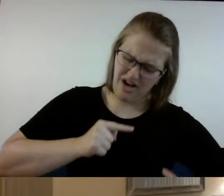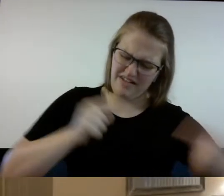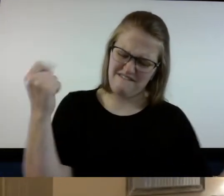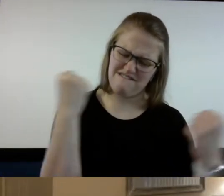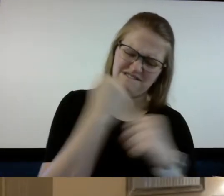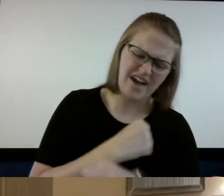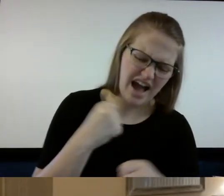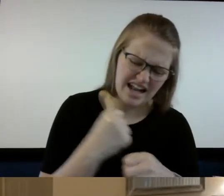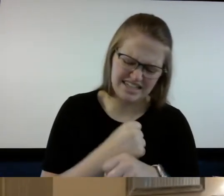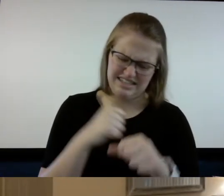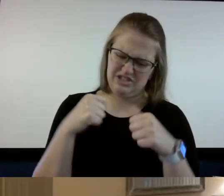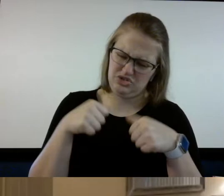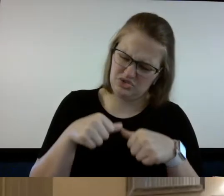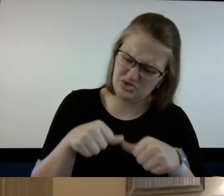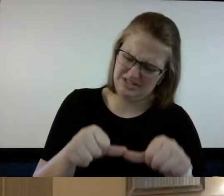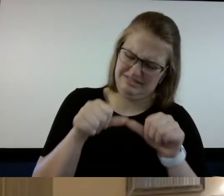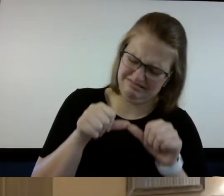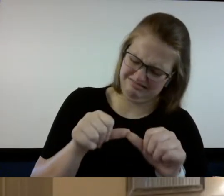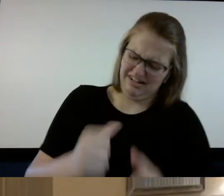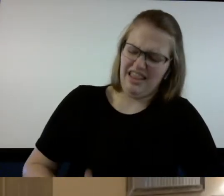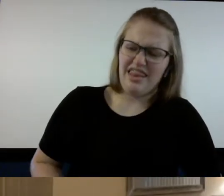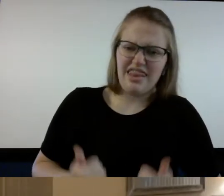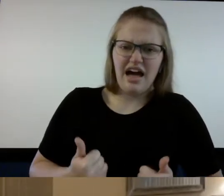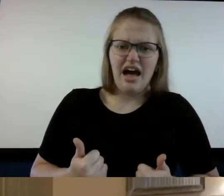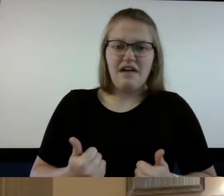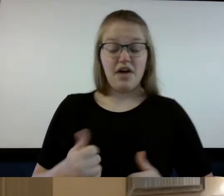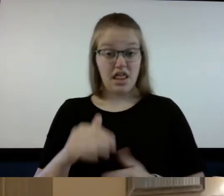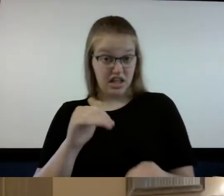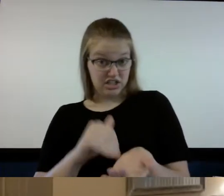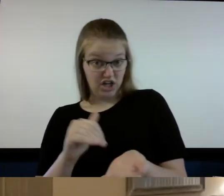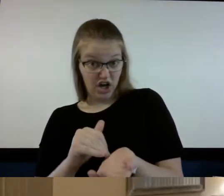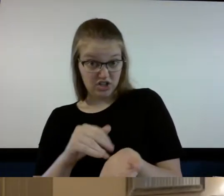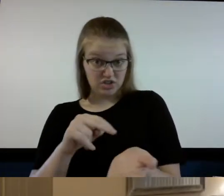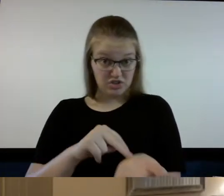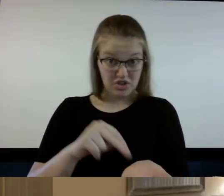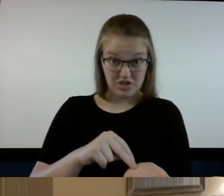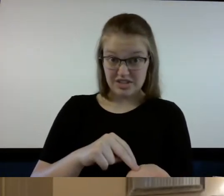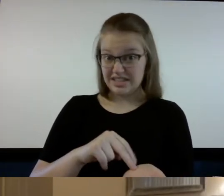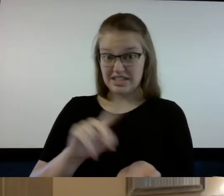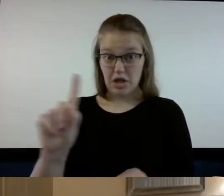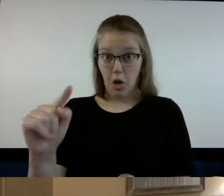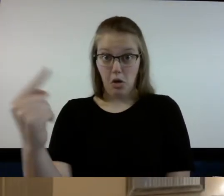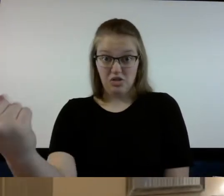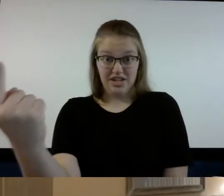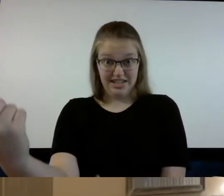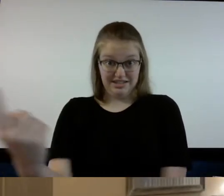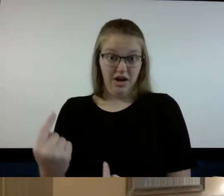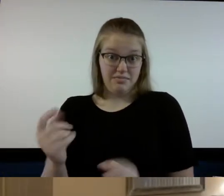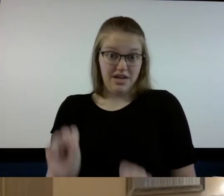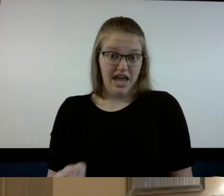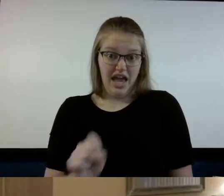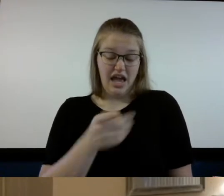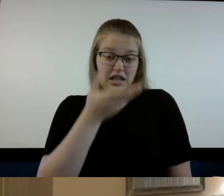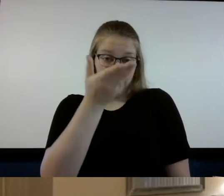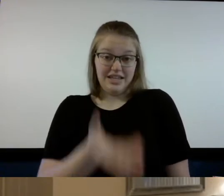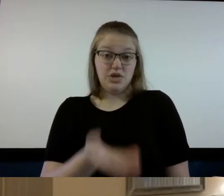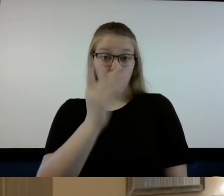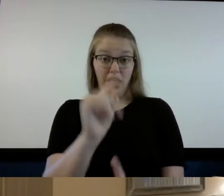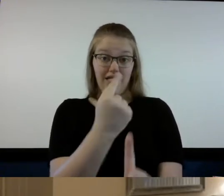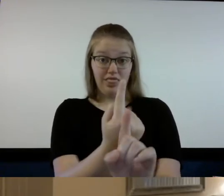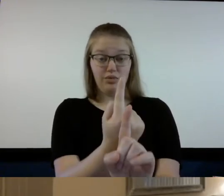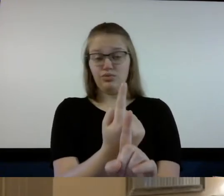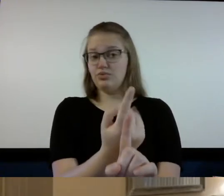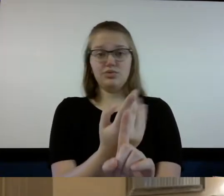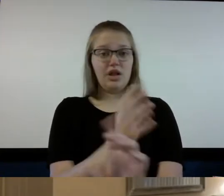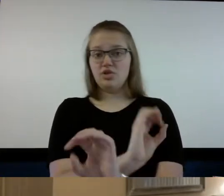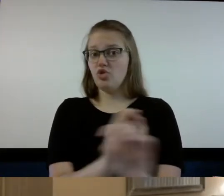nurses they can only come in you're you're by yourself you're there's nothing they can do um to